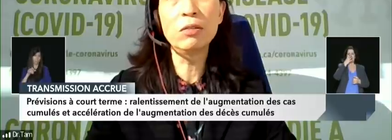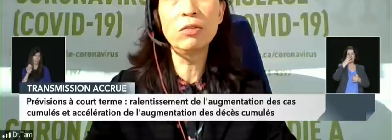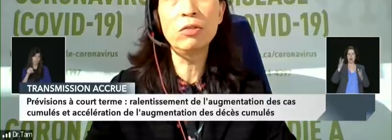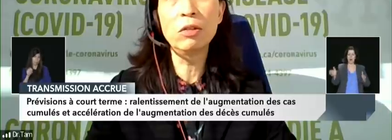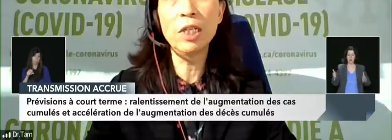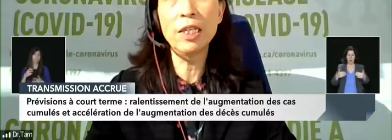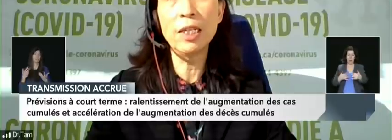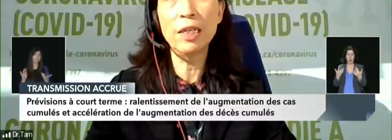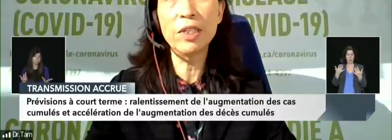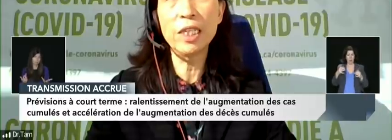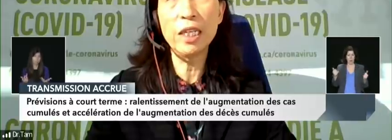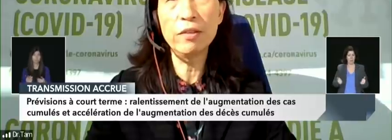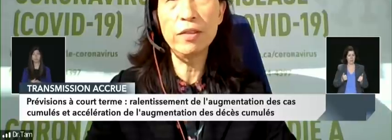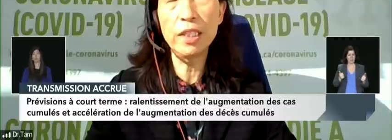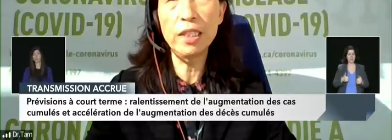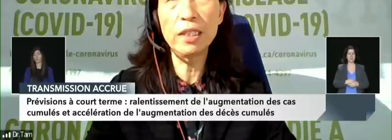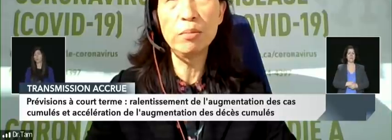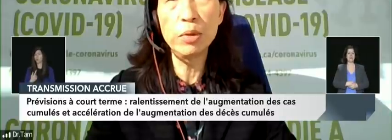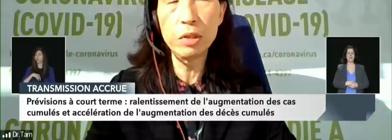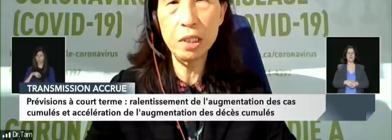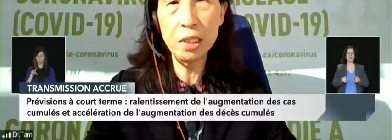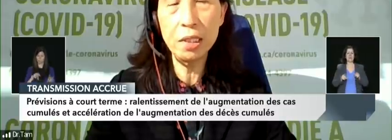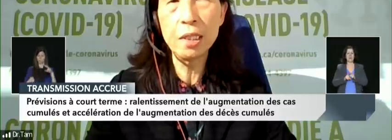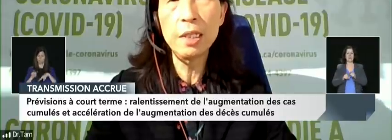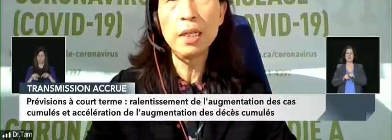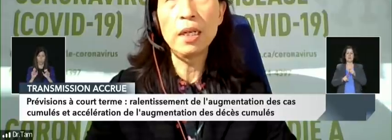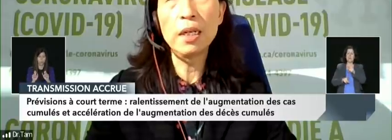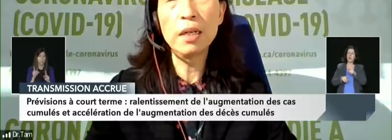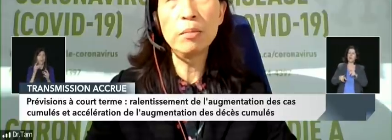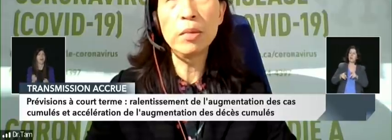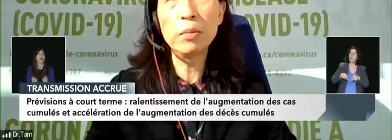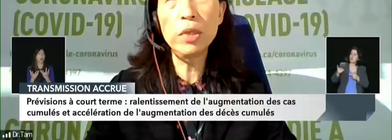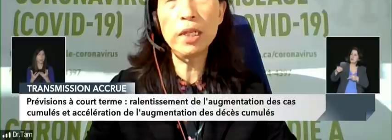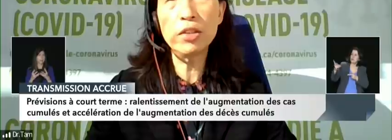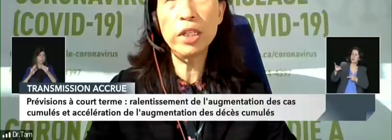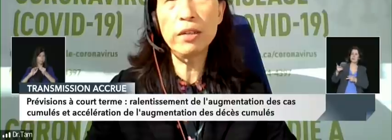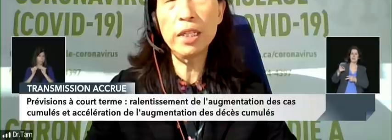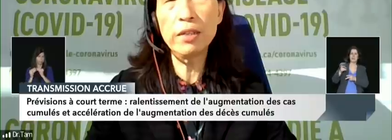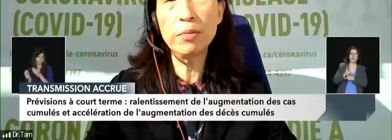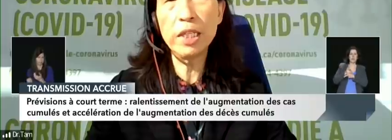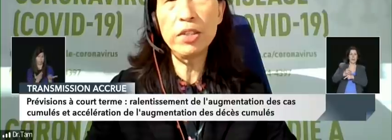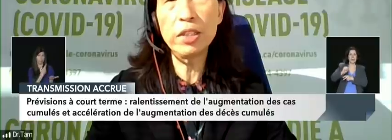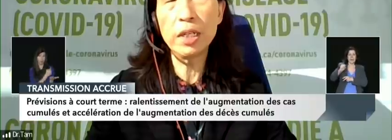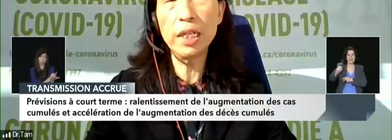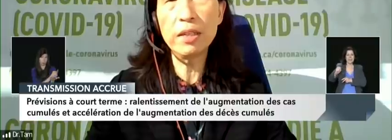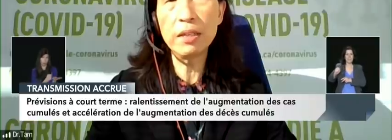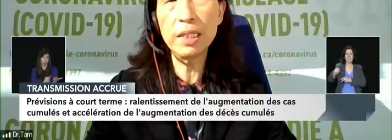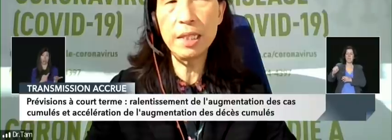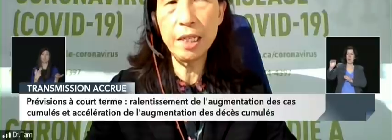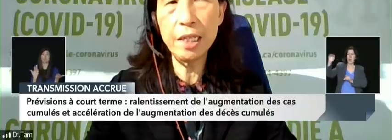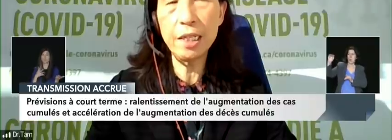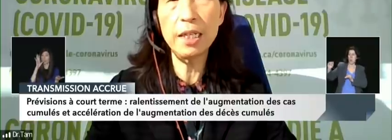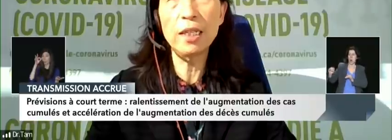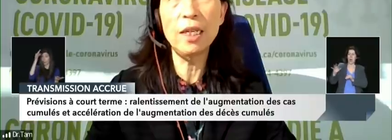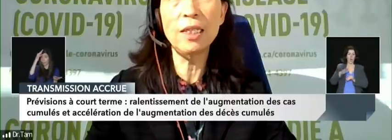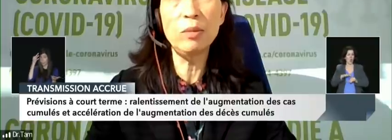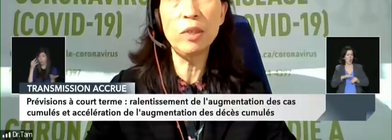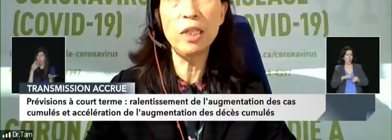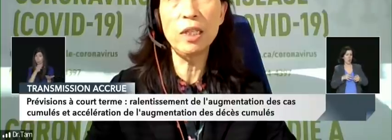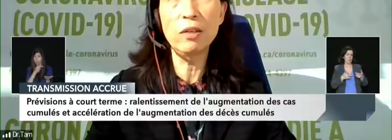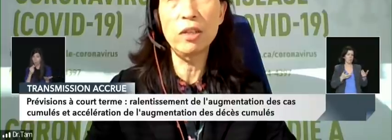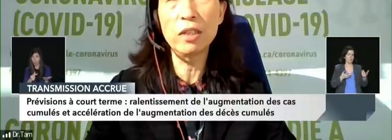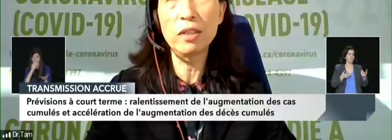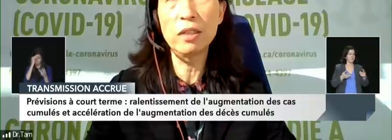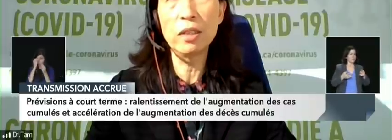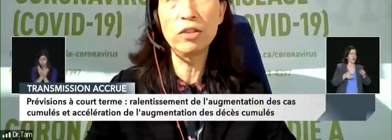So looking at that very carefully is important. We are sharing information on length of stay and that